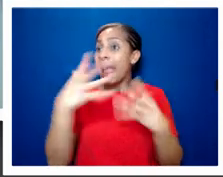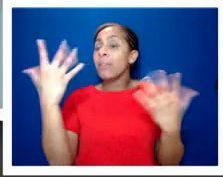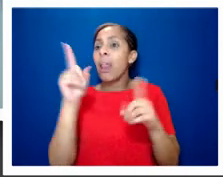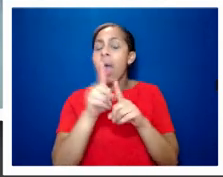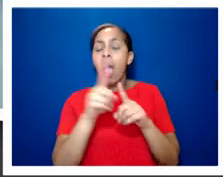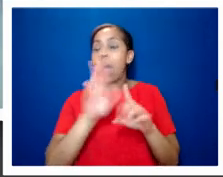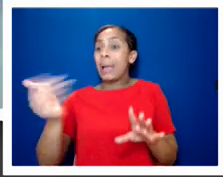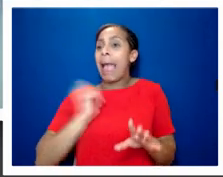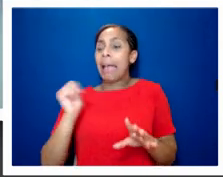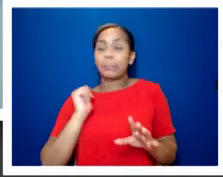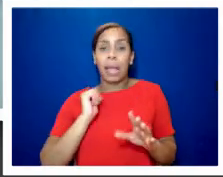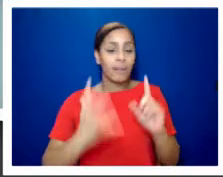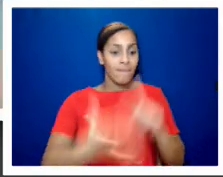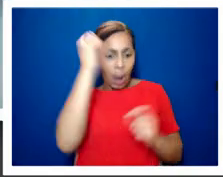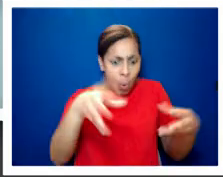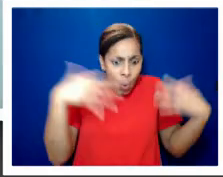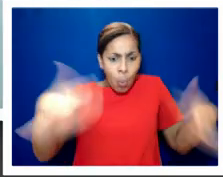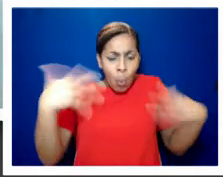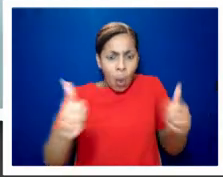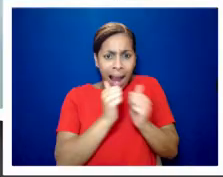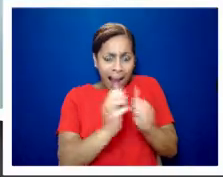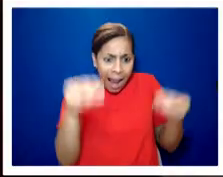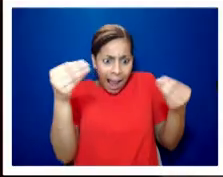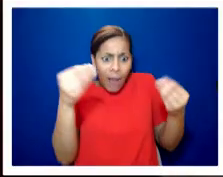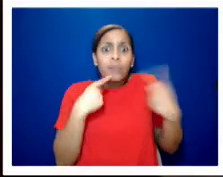anything spring to mind oh good question